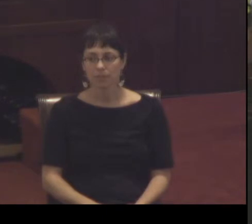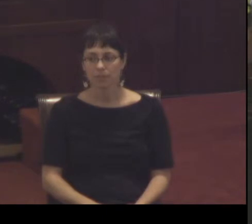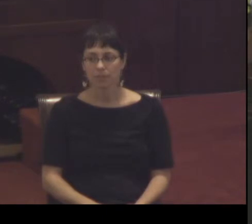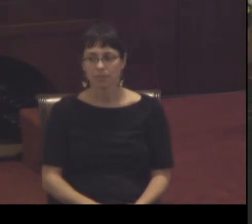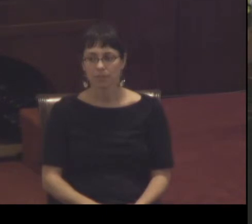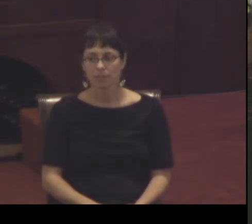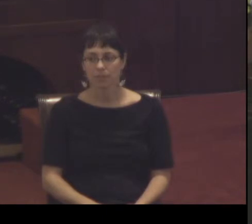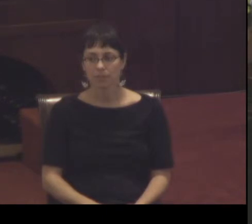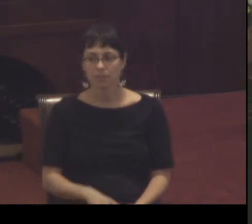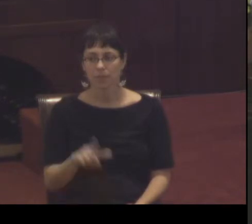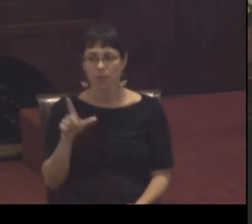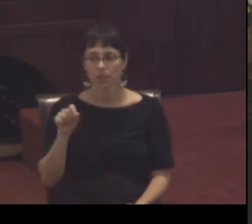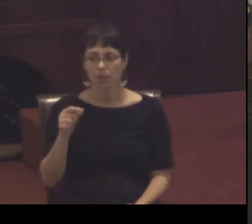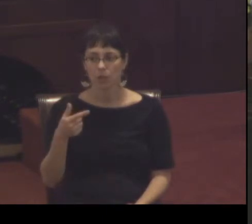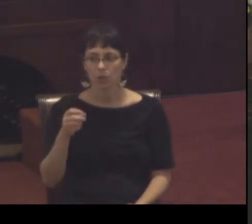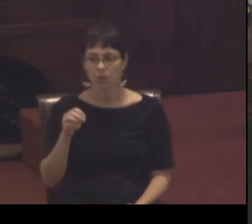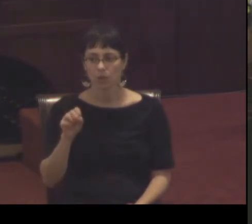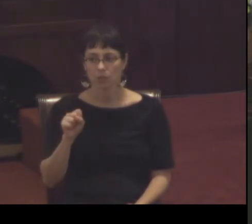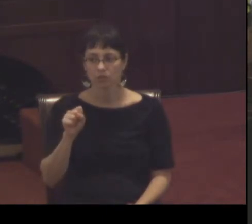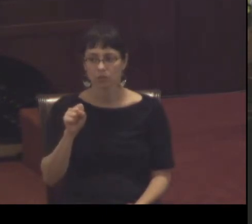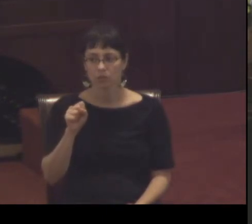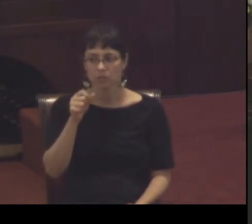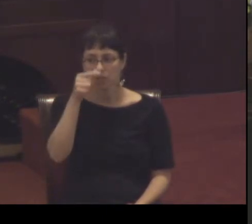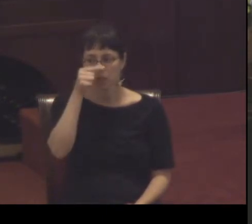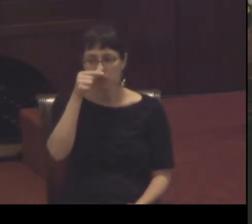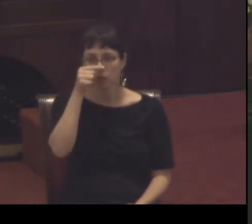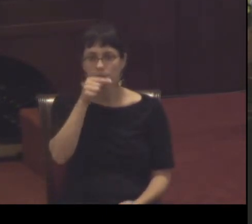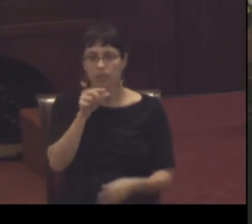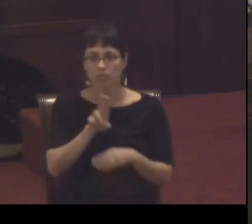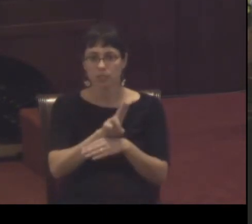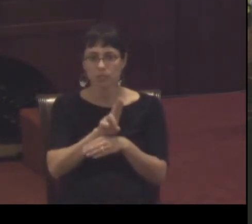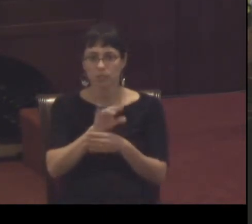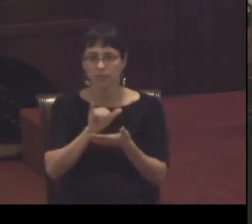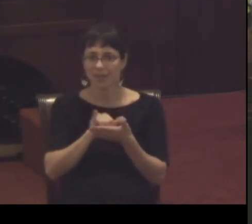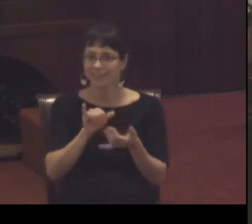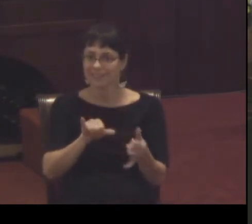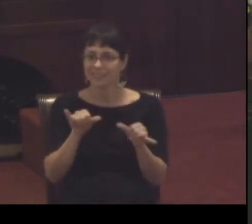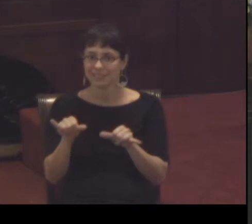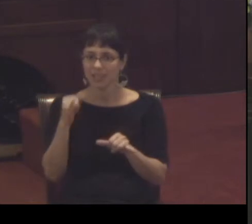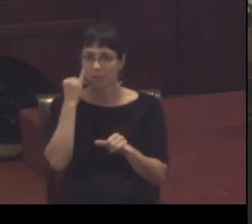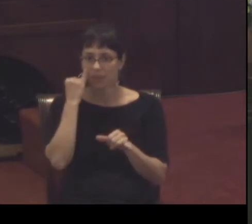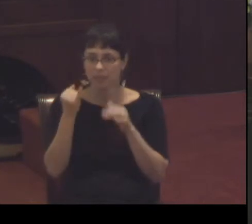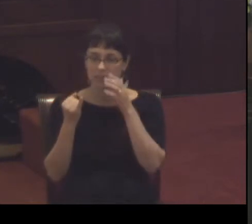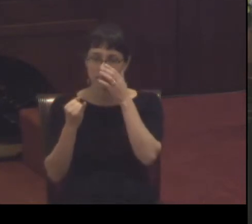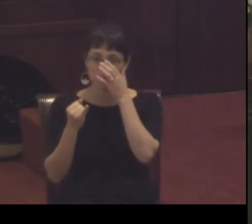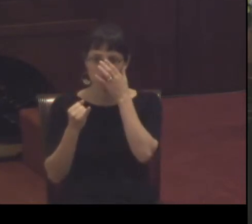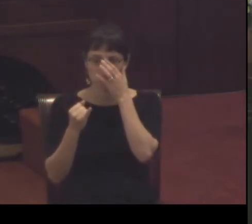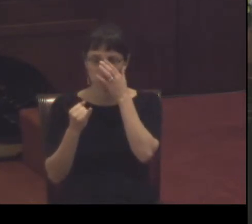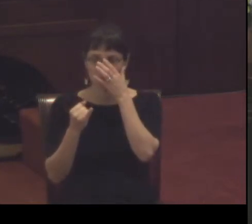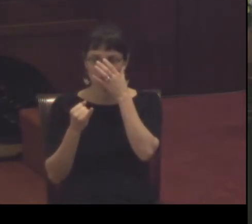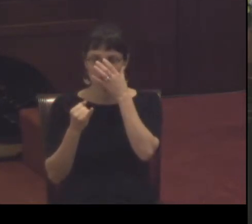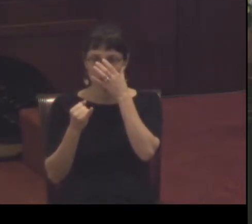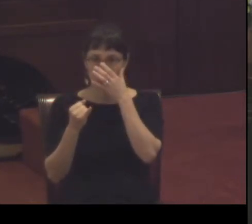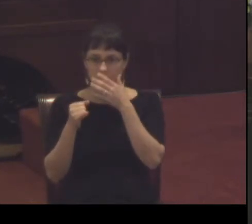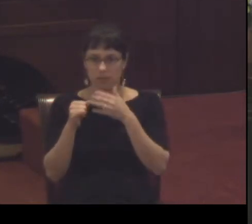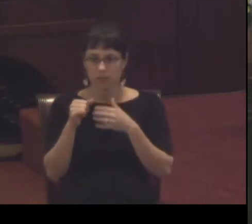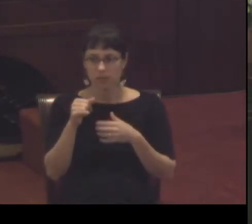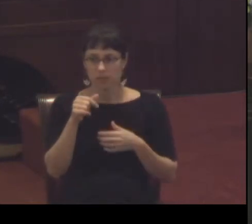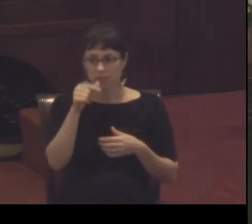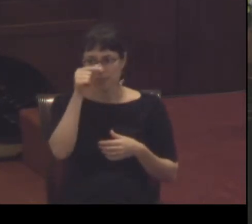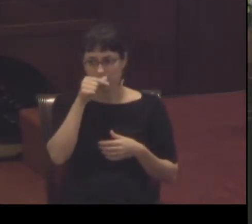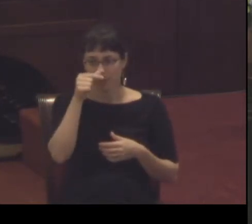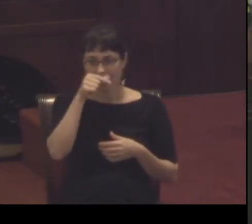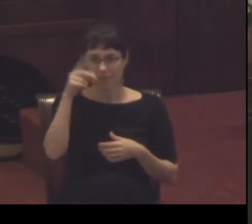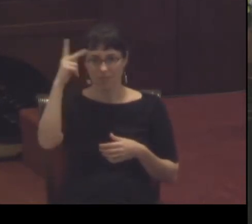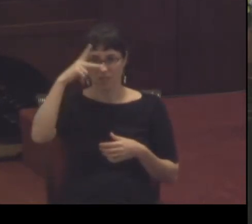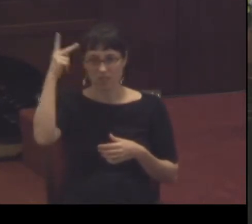didn't understand that the Stoics used it in a very particular way or the Greek philosopher used it in another particular way